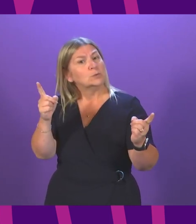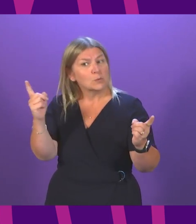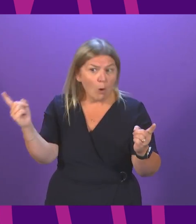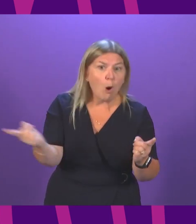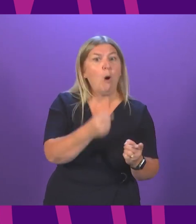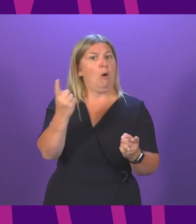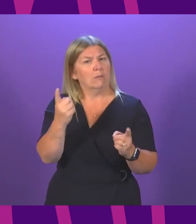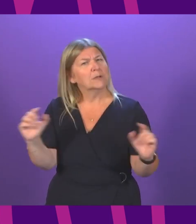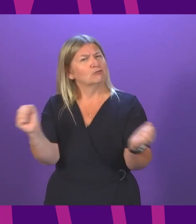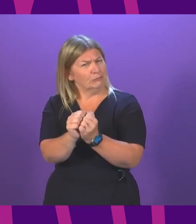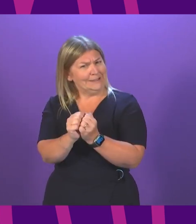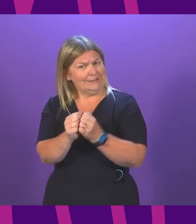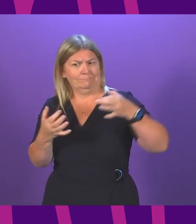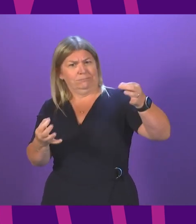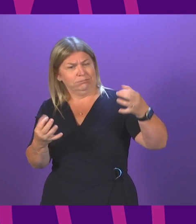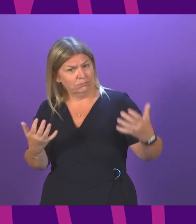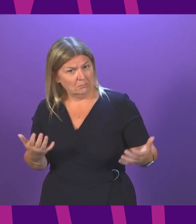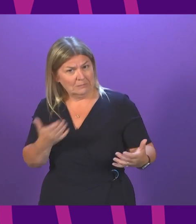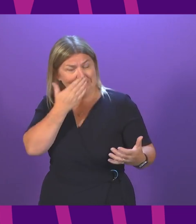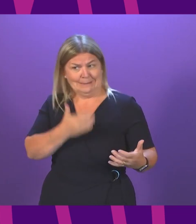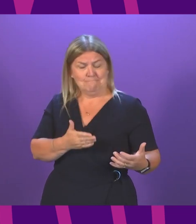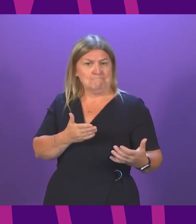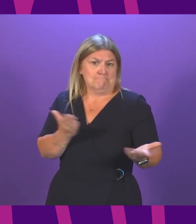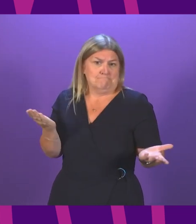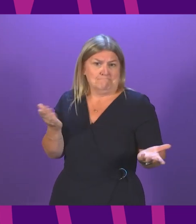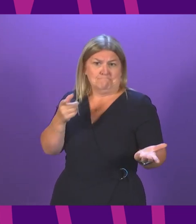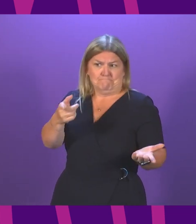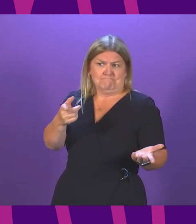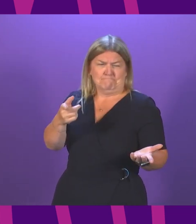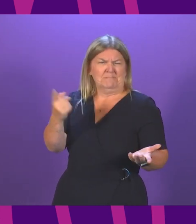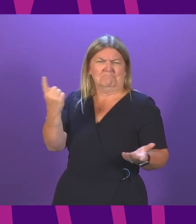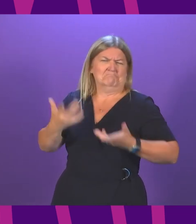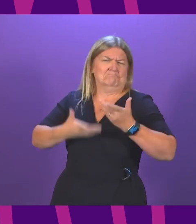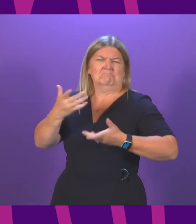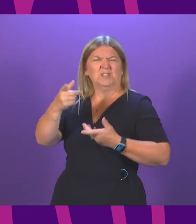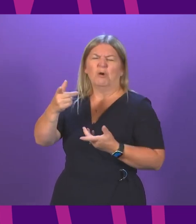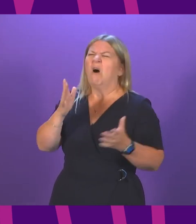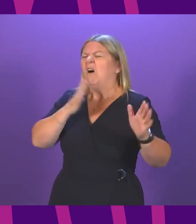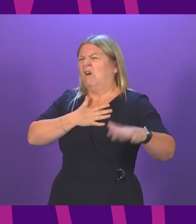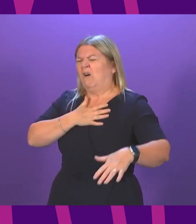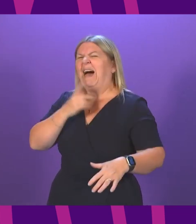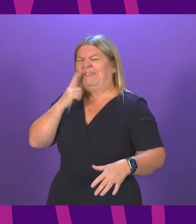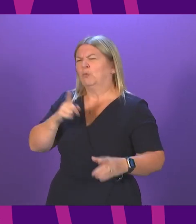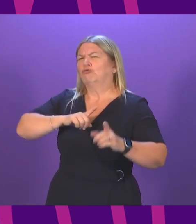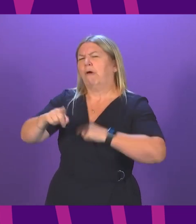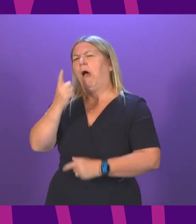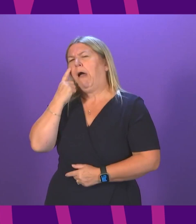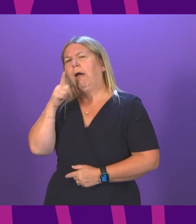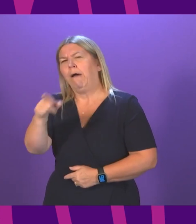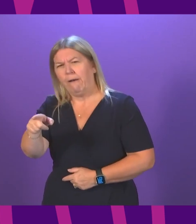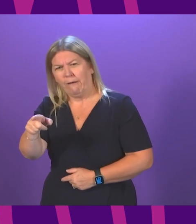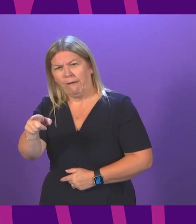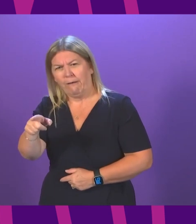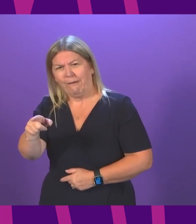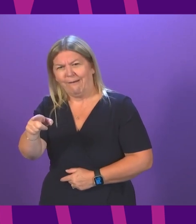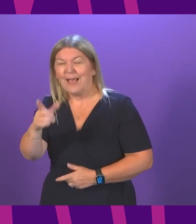that this coalition of chaos, which the First Minister described as a leap of faith earlier on this week, is already a leap into